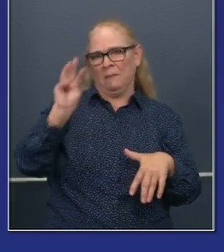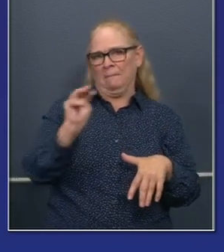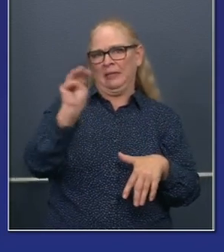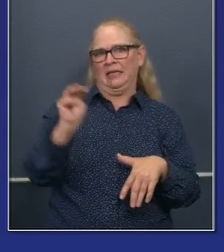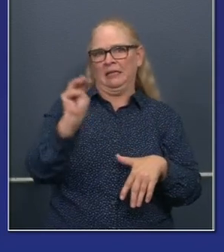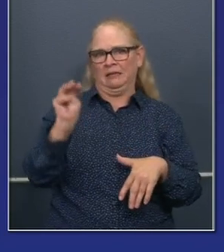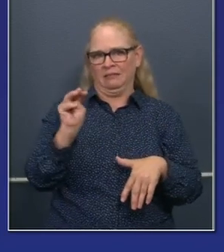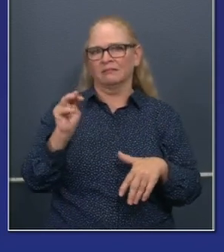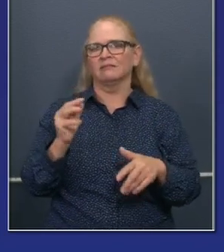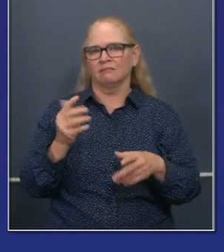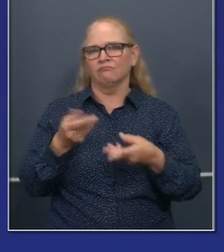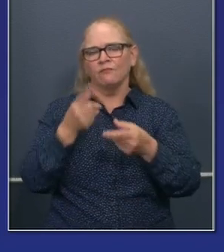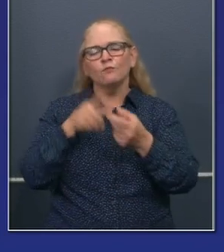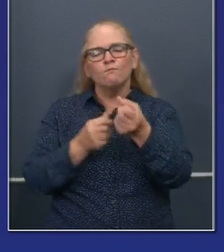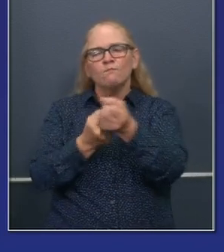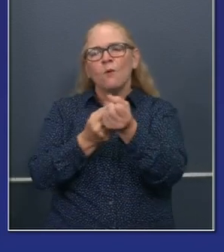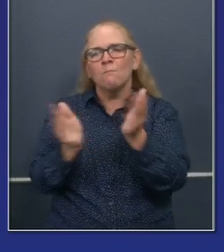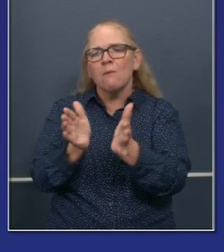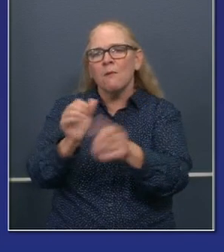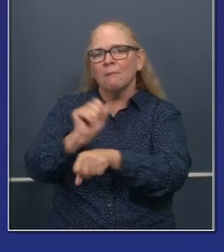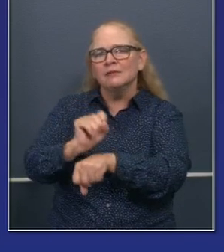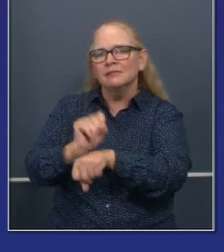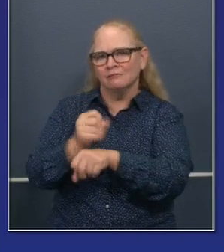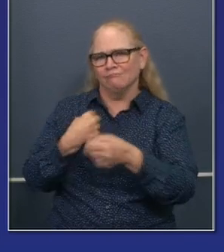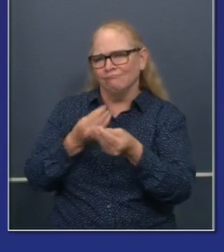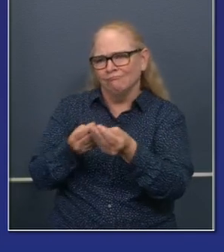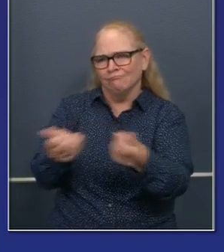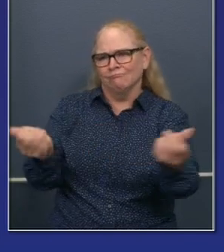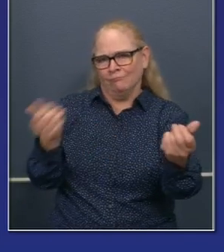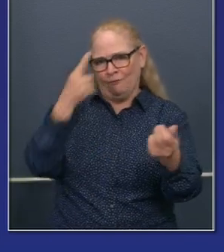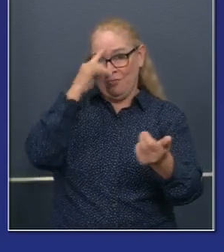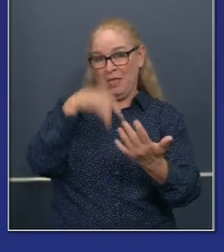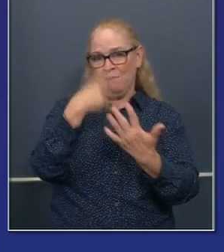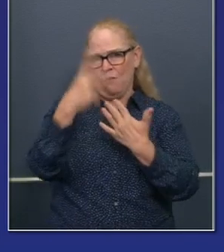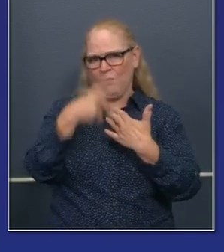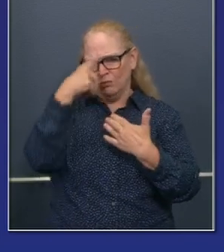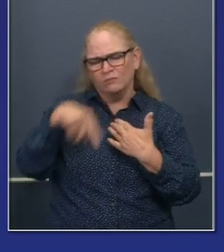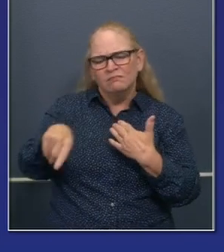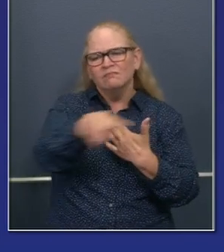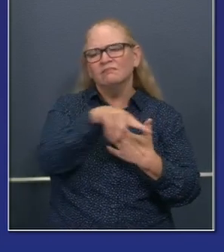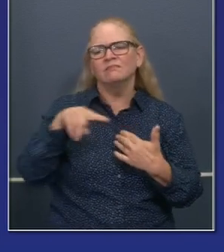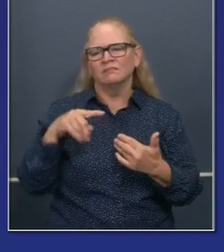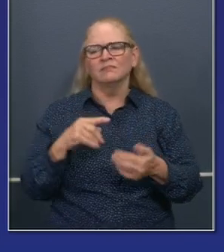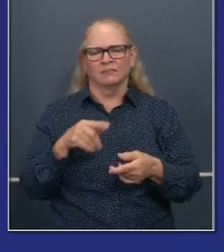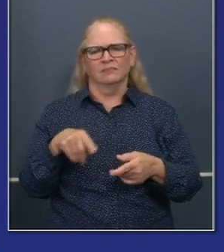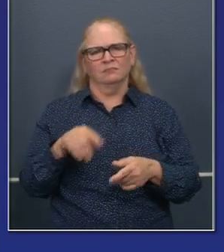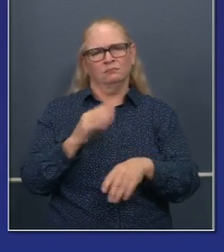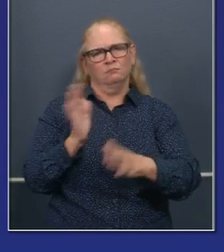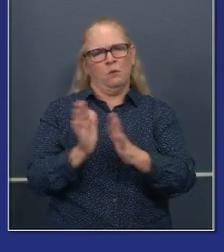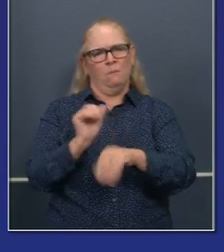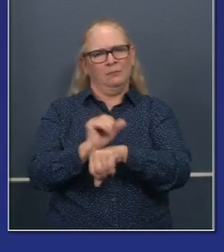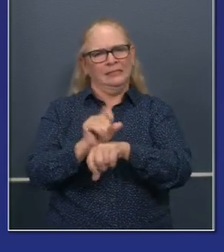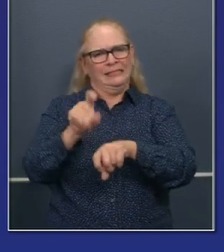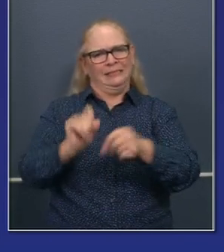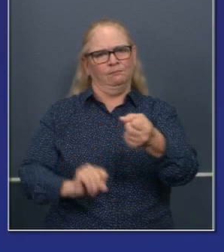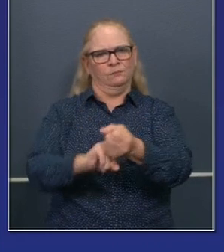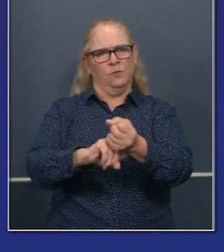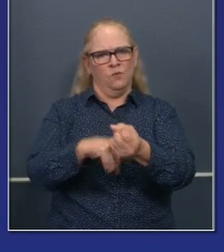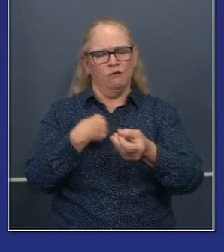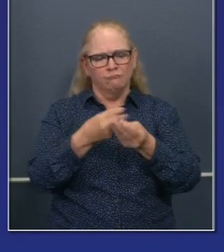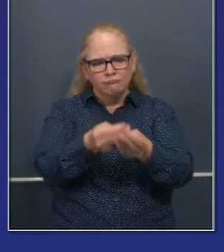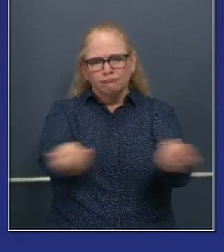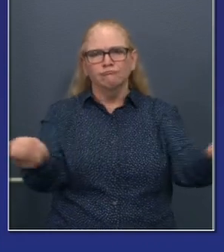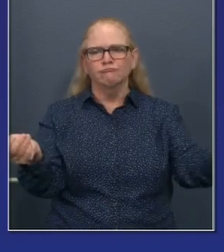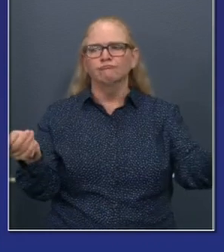that we put in to this place, uh, and in this space to help our small businesses, uh, and provide access and